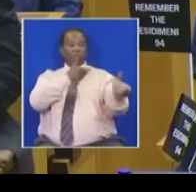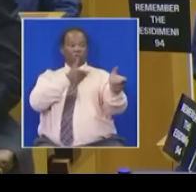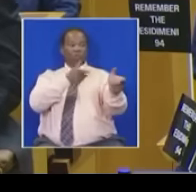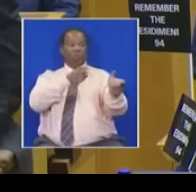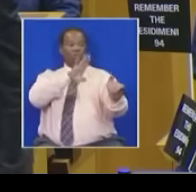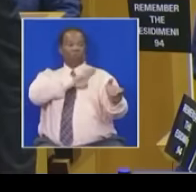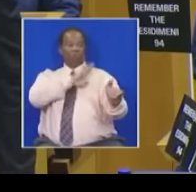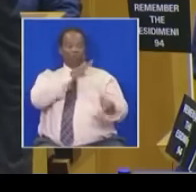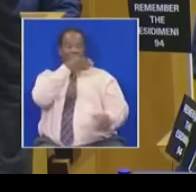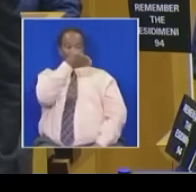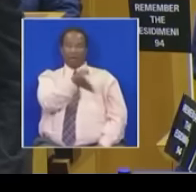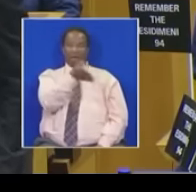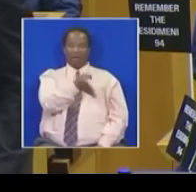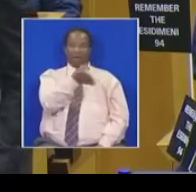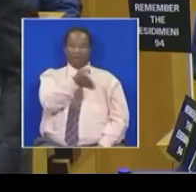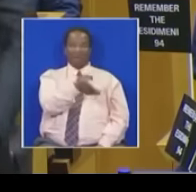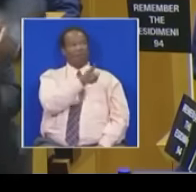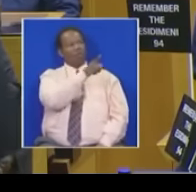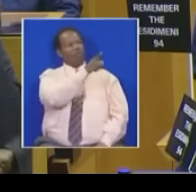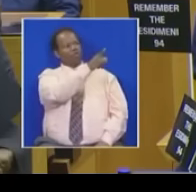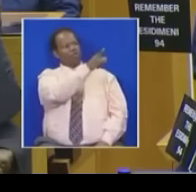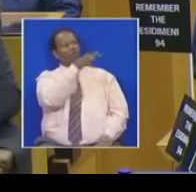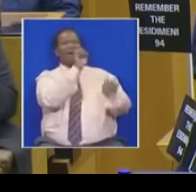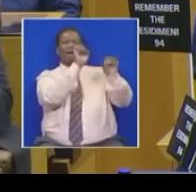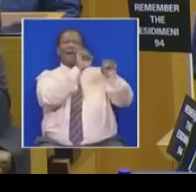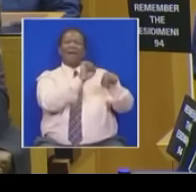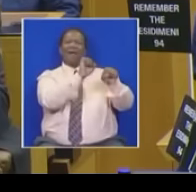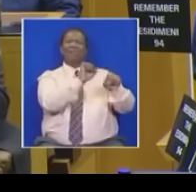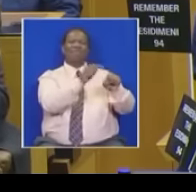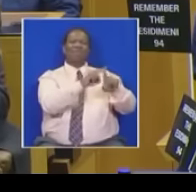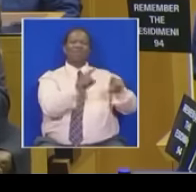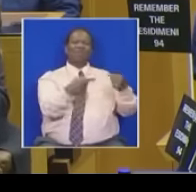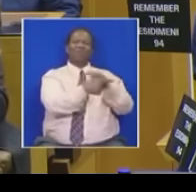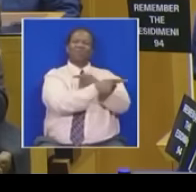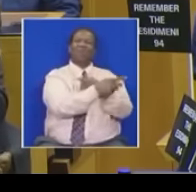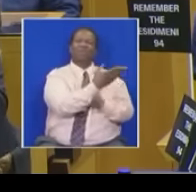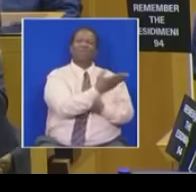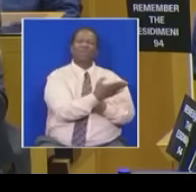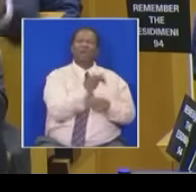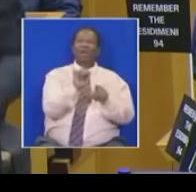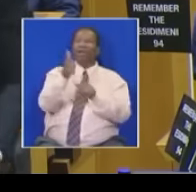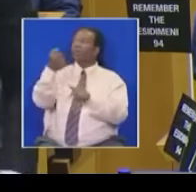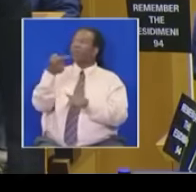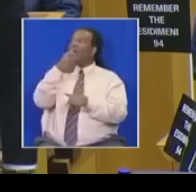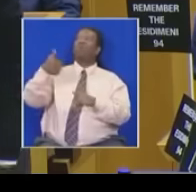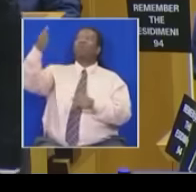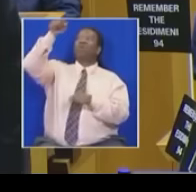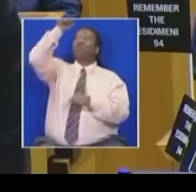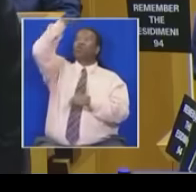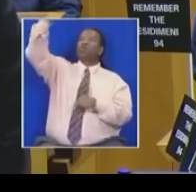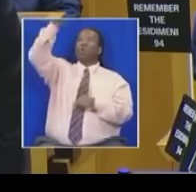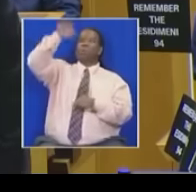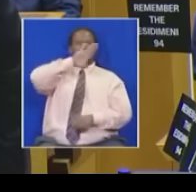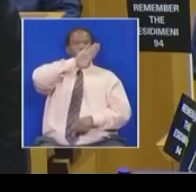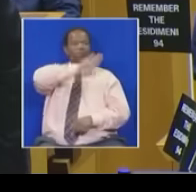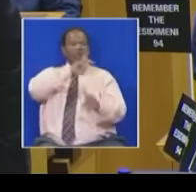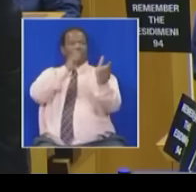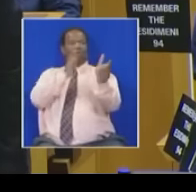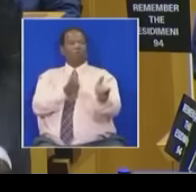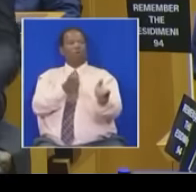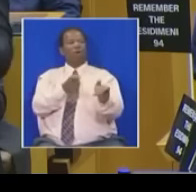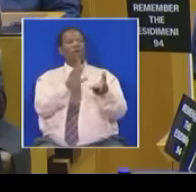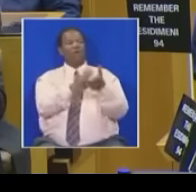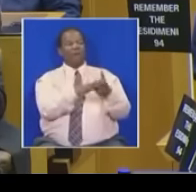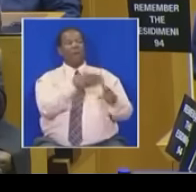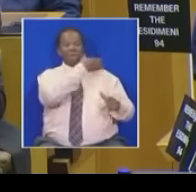in the precinct, which is against what you agreed to ask. Your chocolate! Your chocolate! developed at the top. The